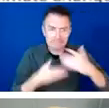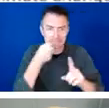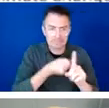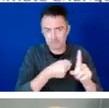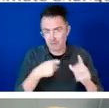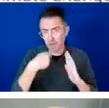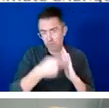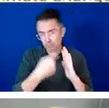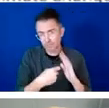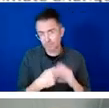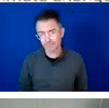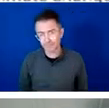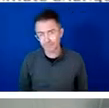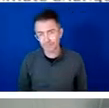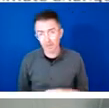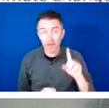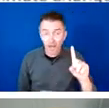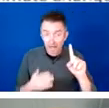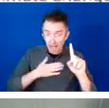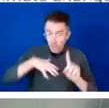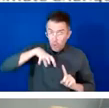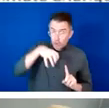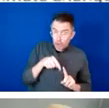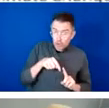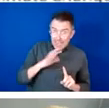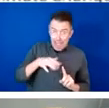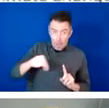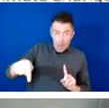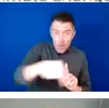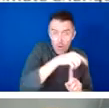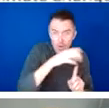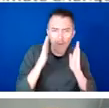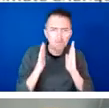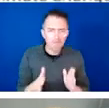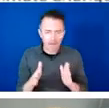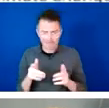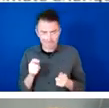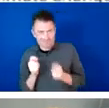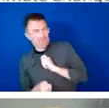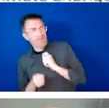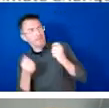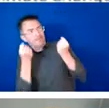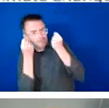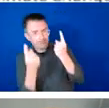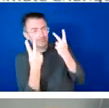climate change are very low. We are at 150th place in terms of adaptation.